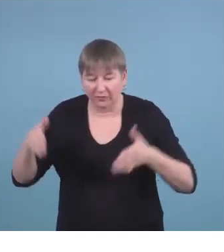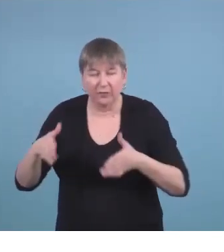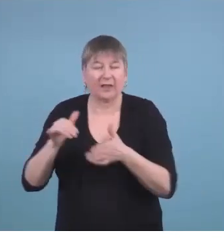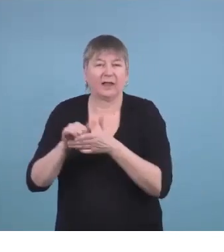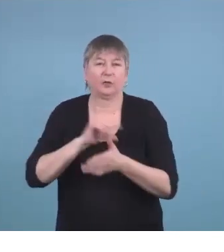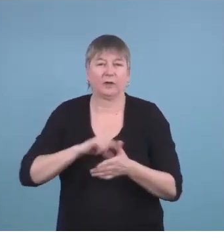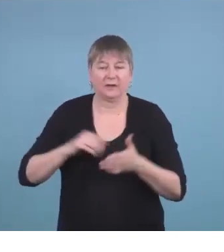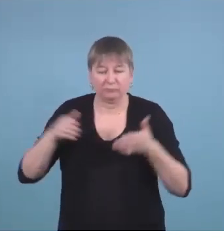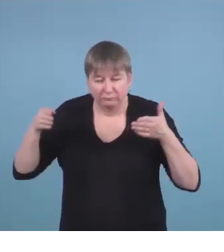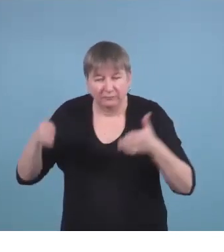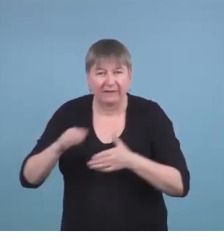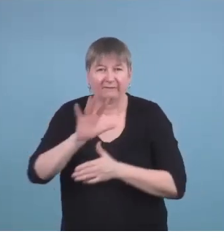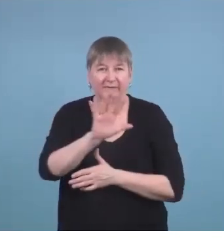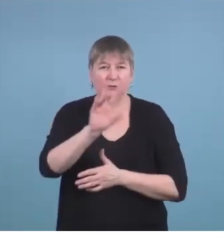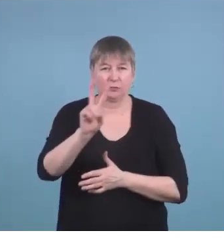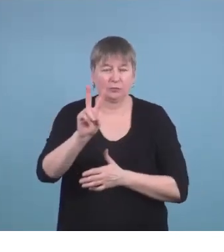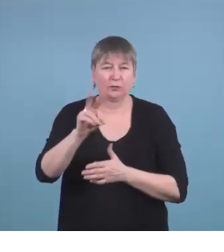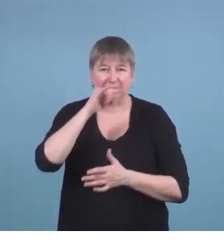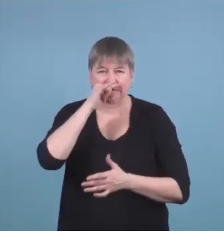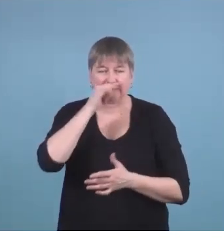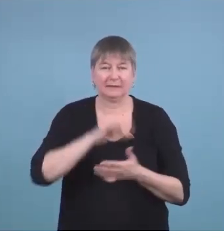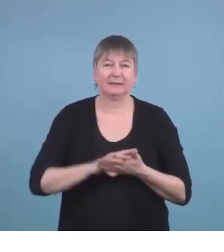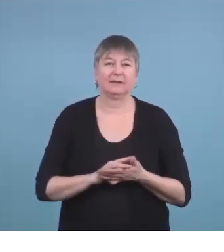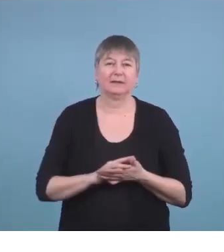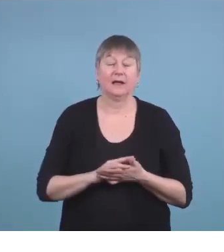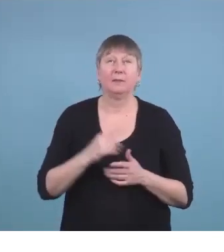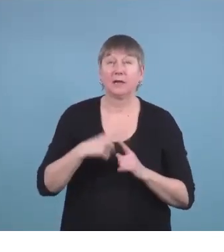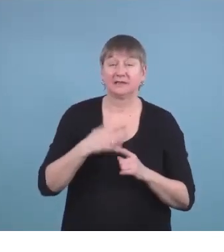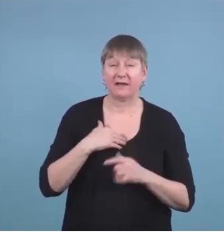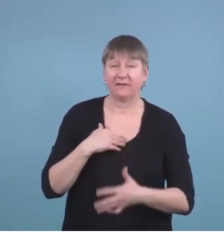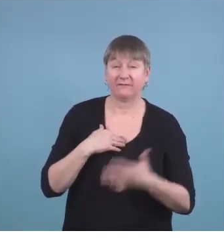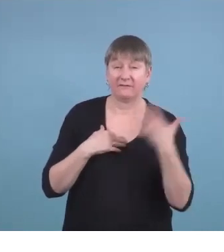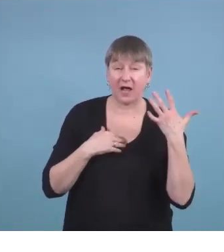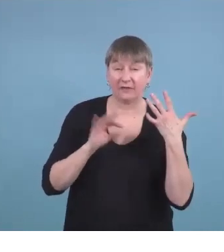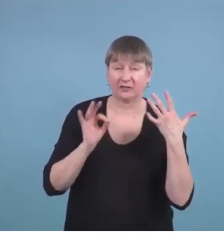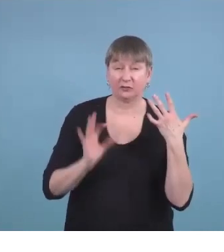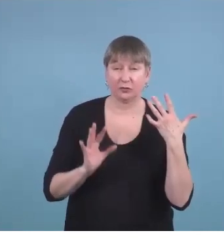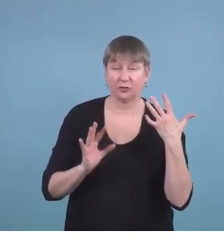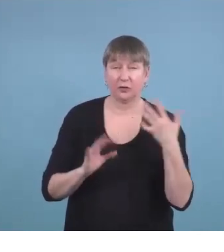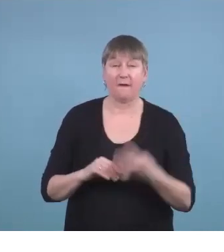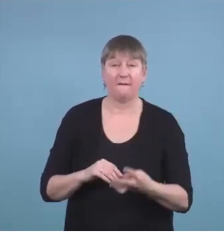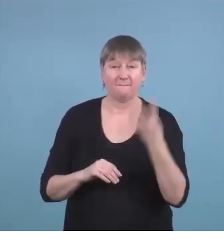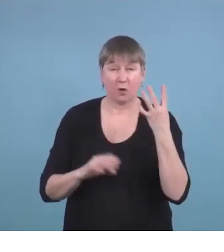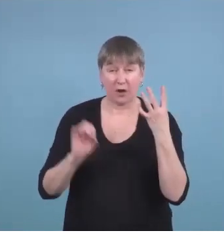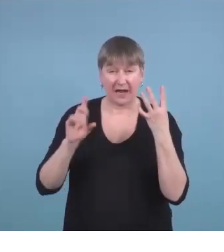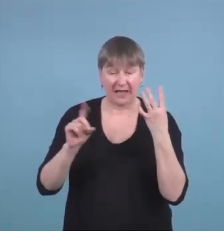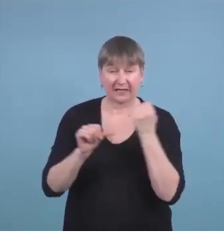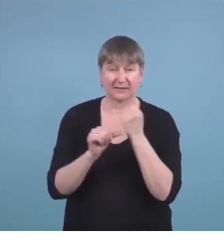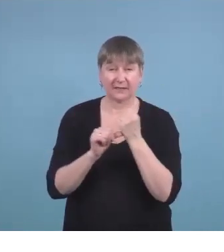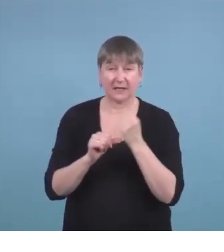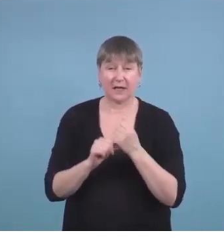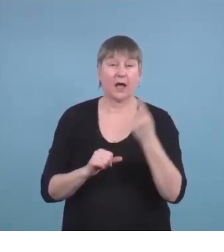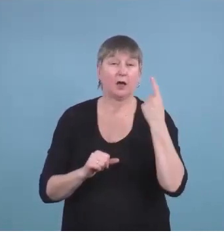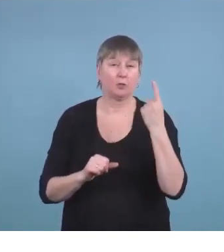52 kids we also have five interpreters four at assistance and a deaf blind intervener